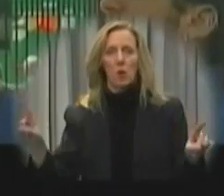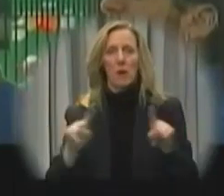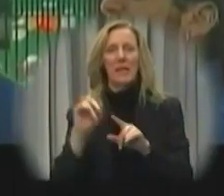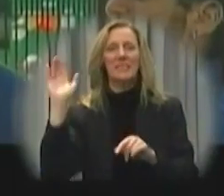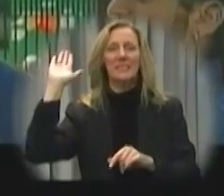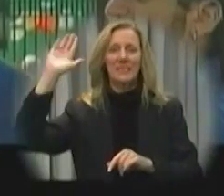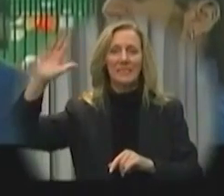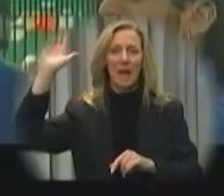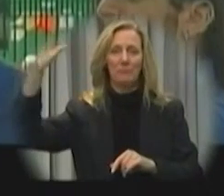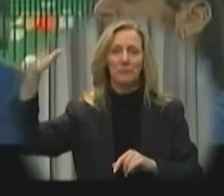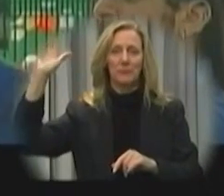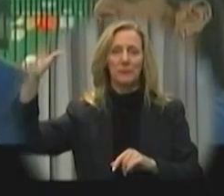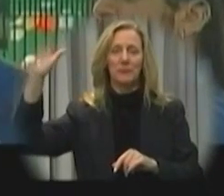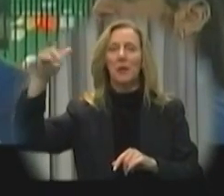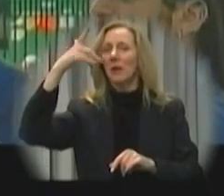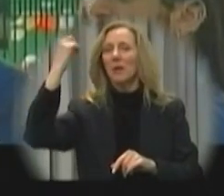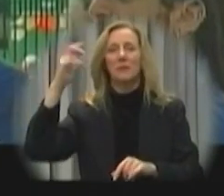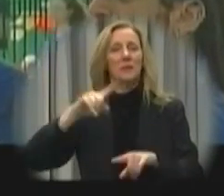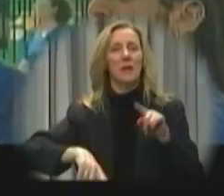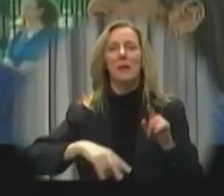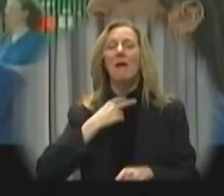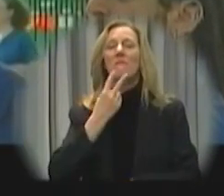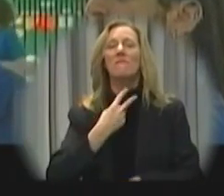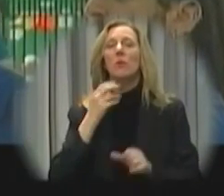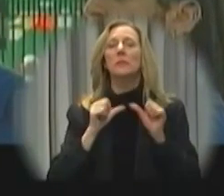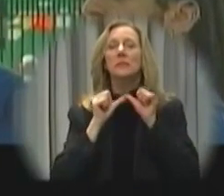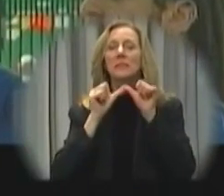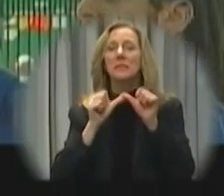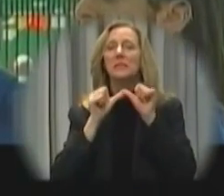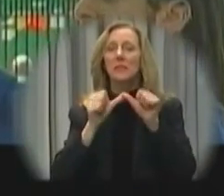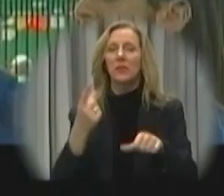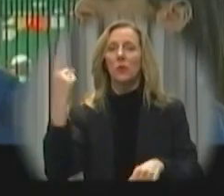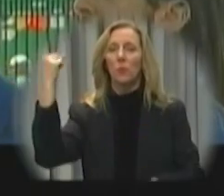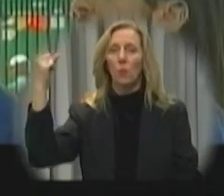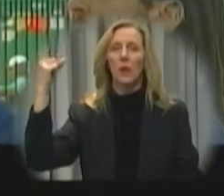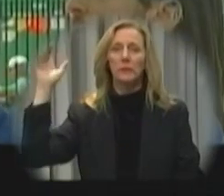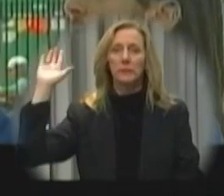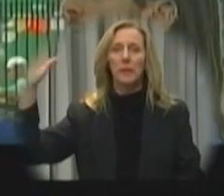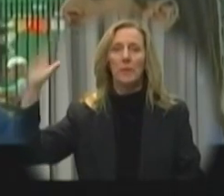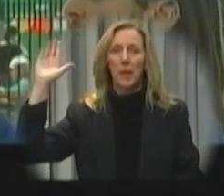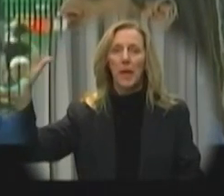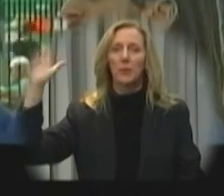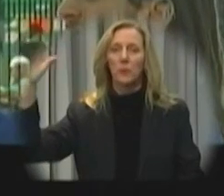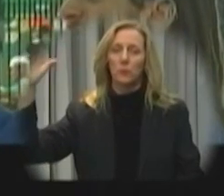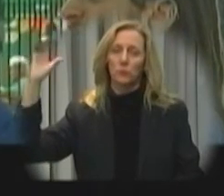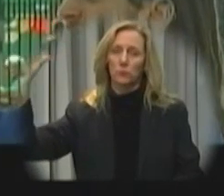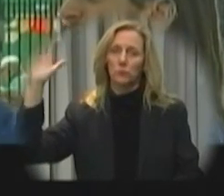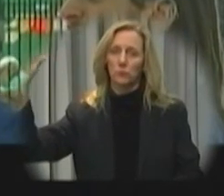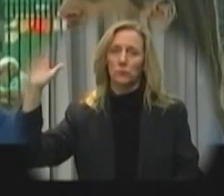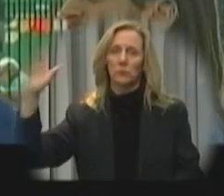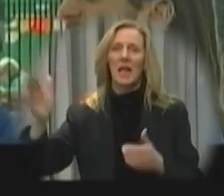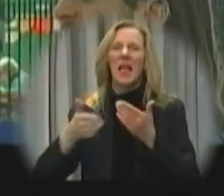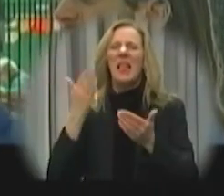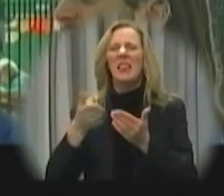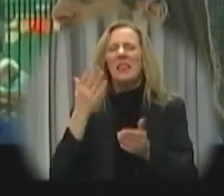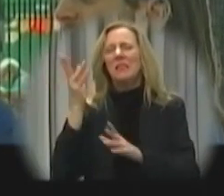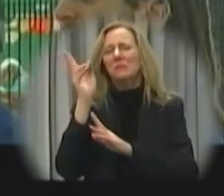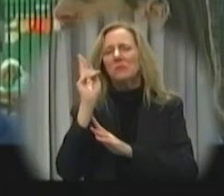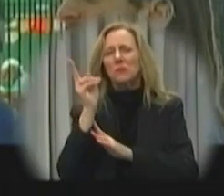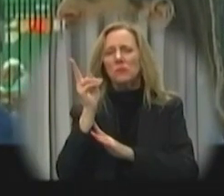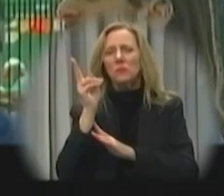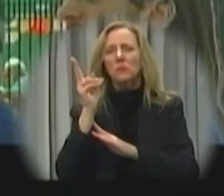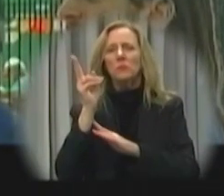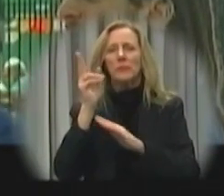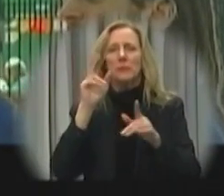box. He taps against the grill since he cannot voice in a continuous one-tap pattern. Tap for at least 90